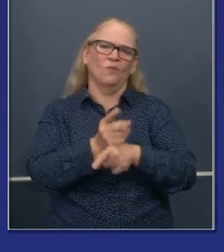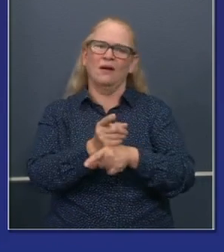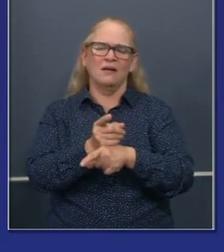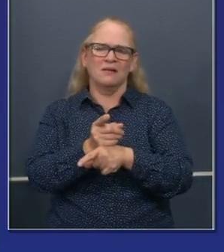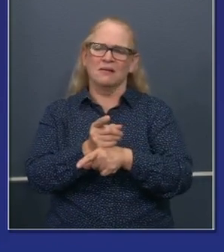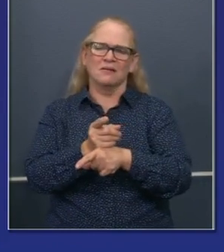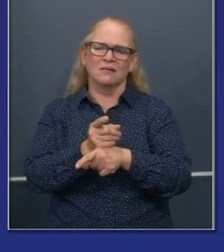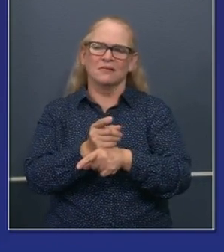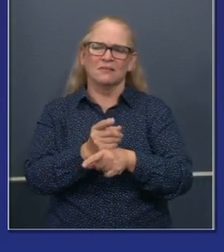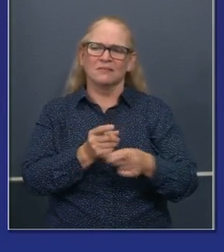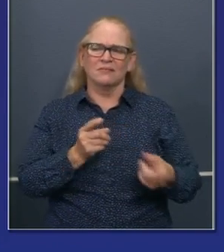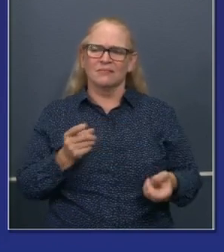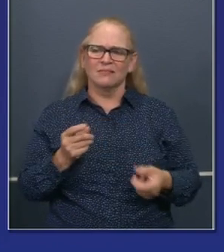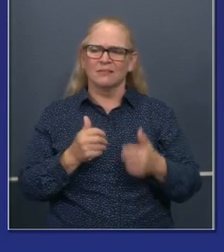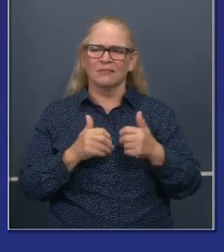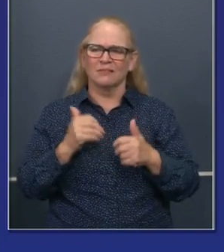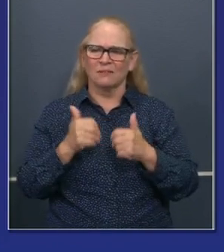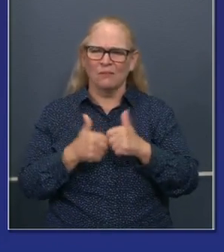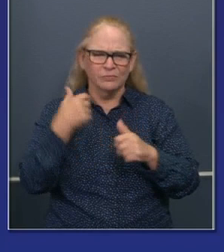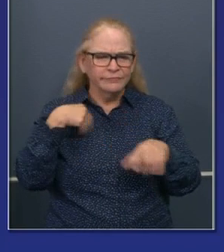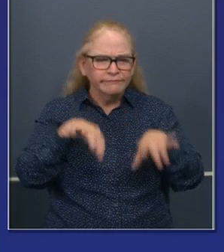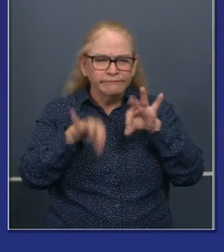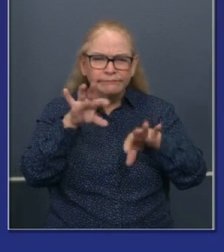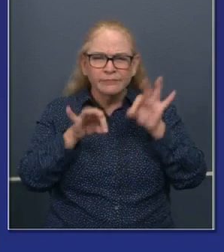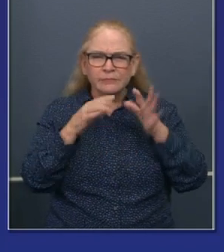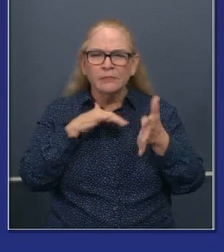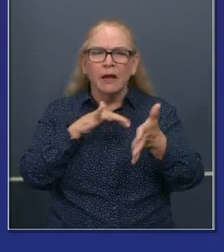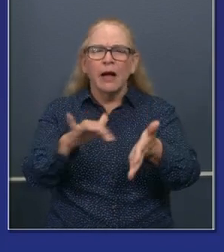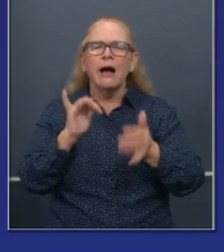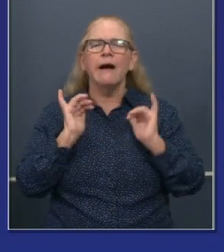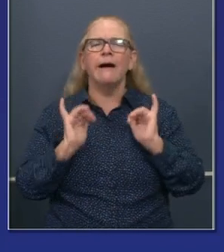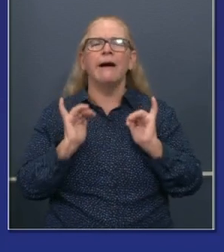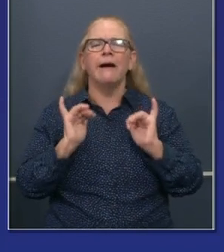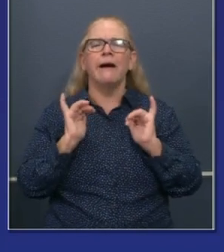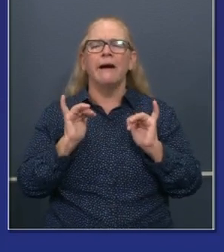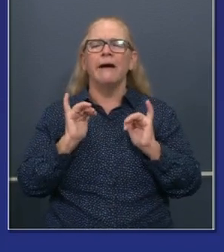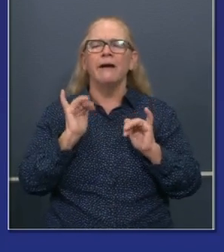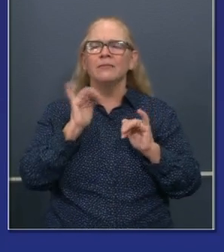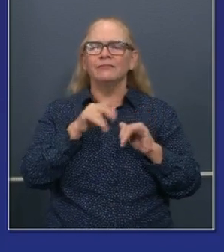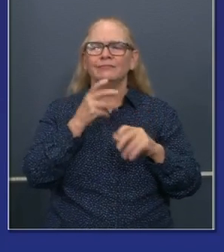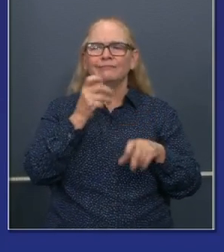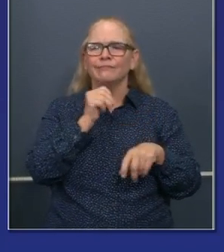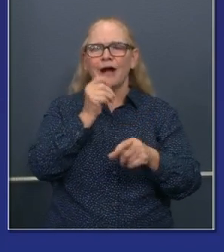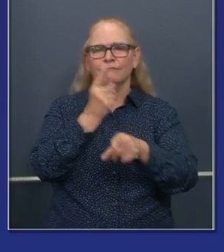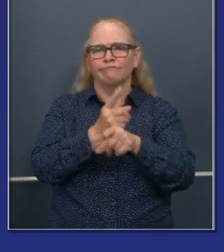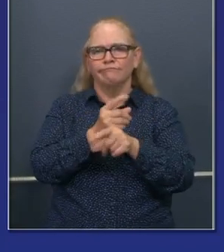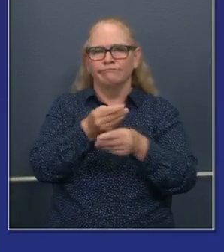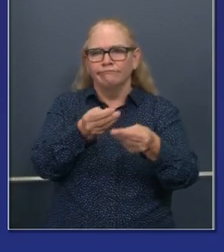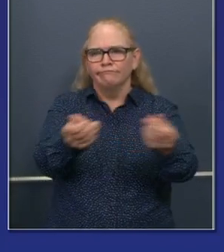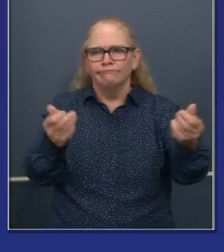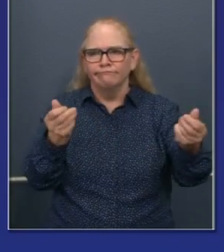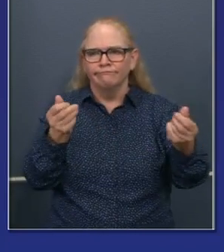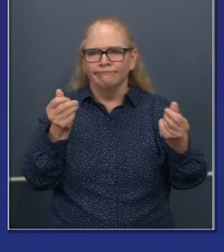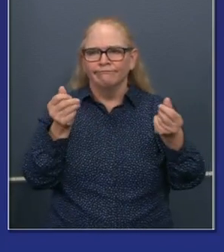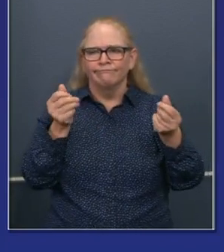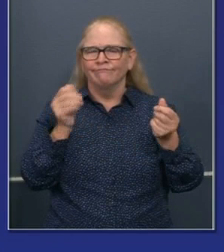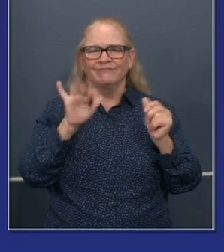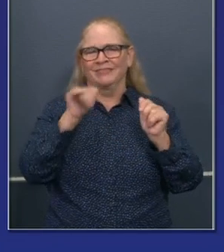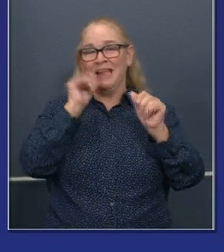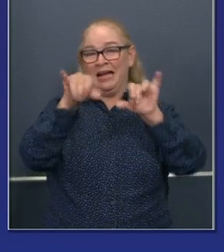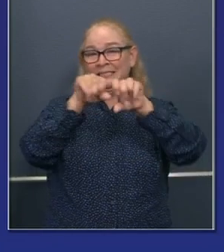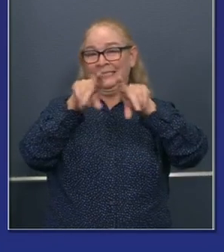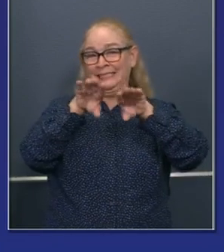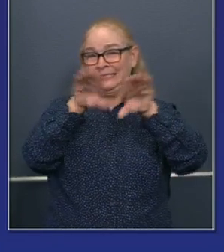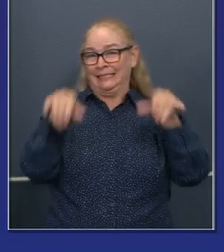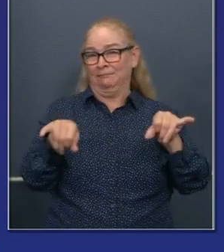of studies on this bear that out as complete garbage. And so there is something about the